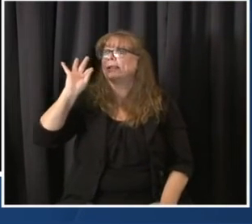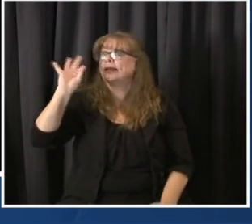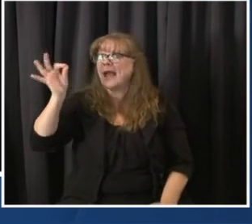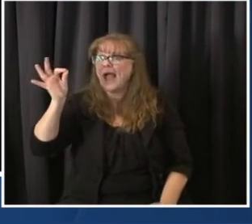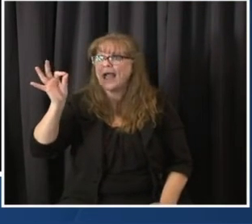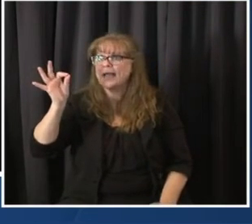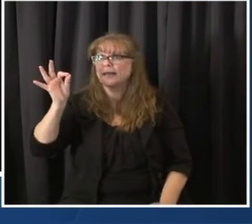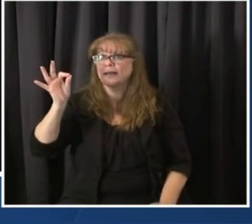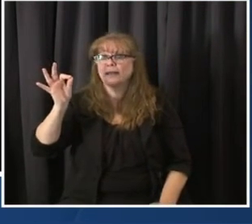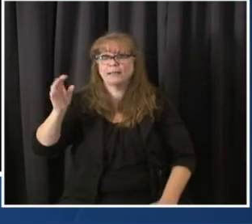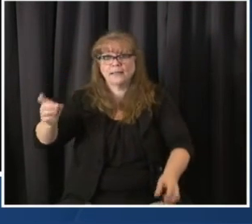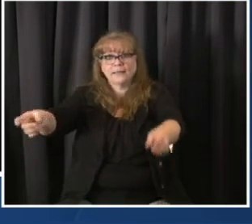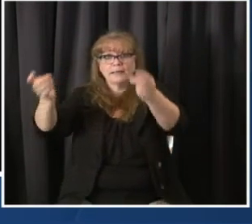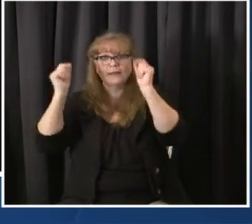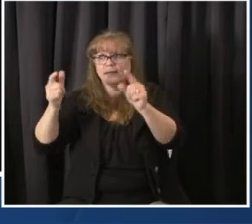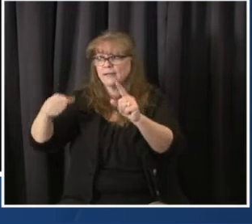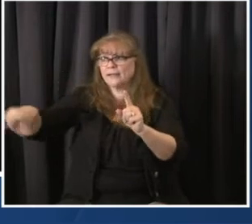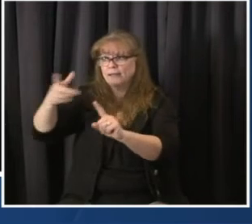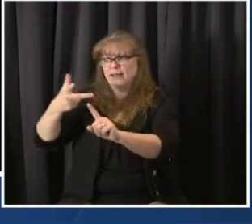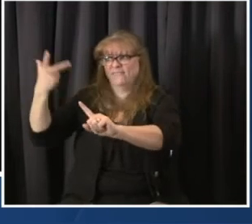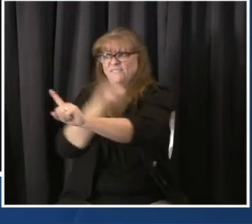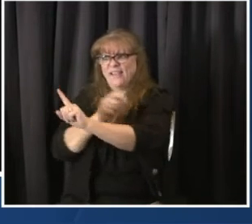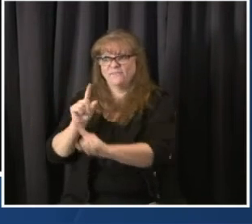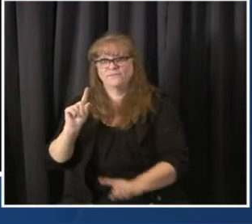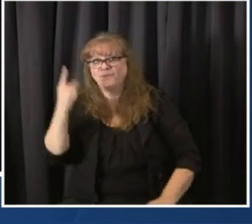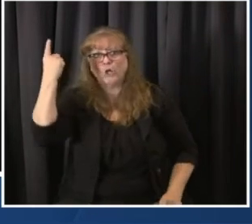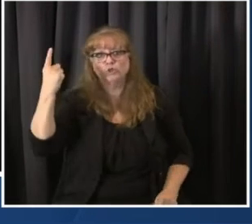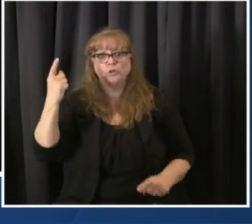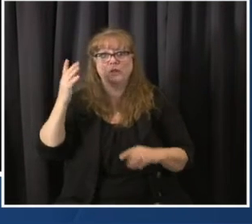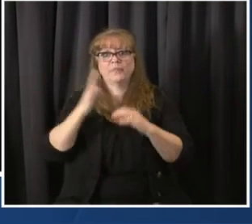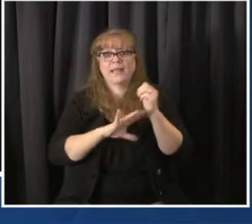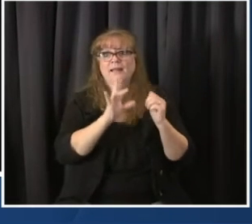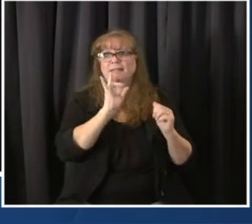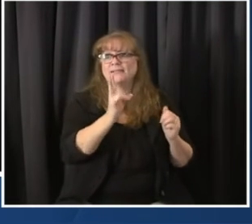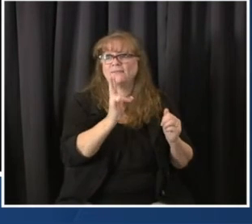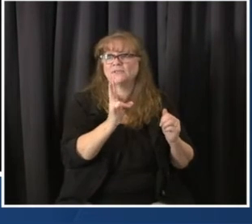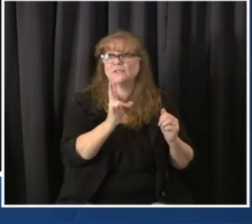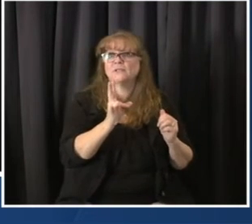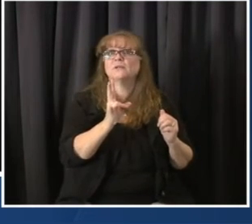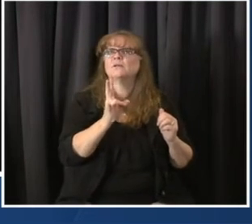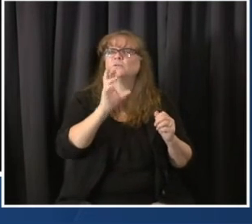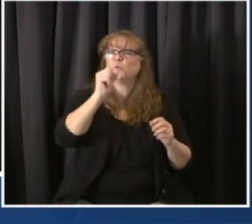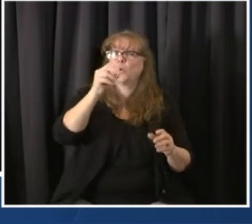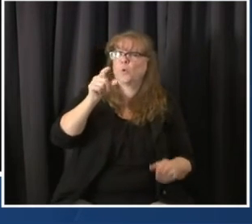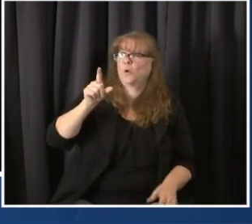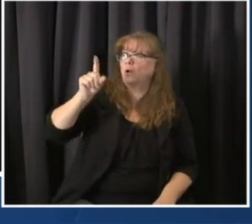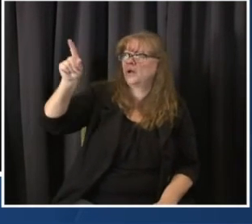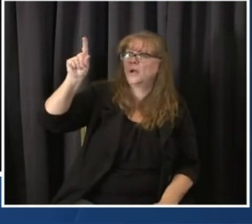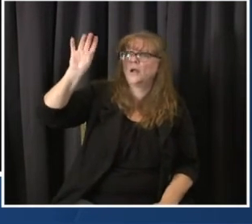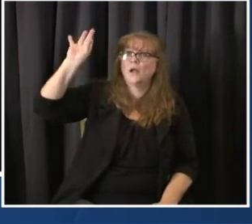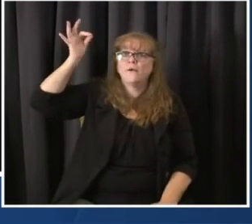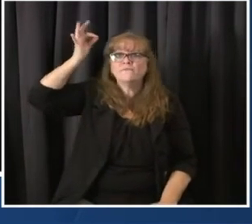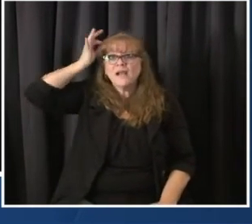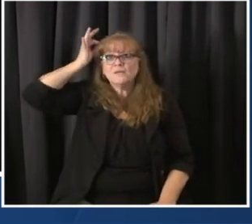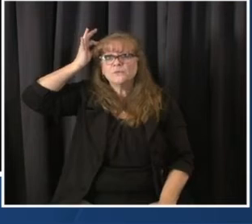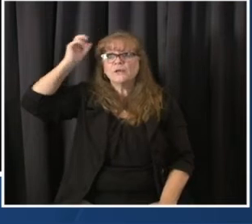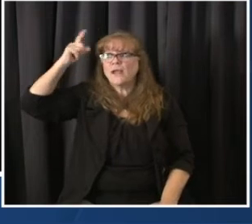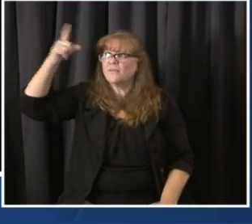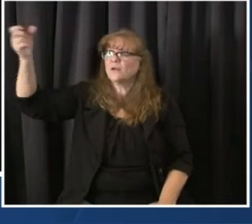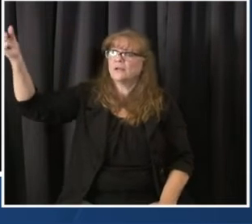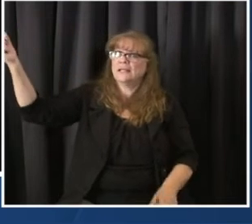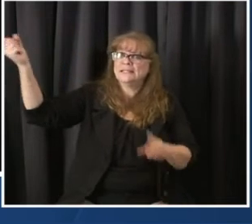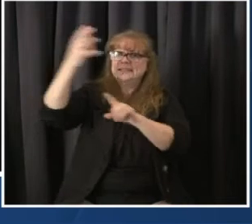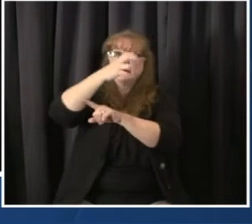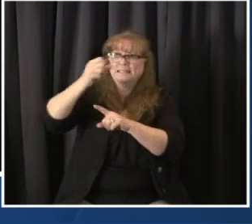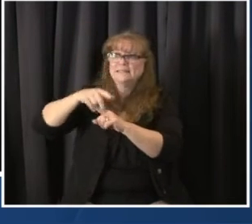during the Biden administration. How is refrigeration storage and this type of thing availability? And finally, ancillary supplies.